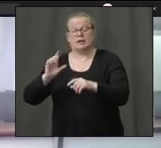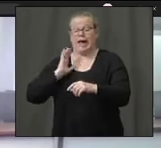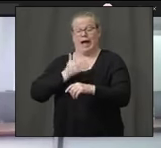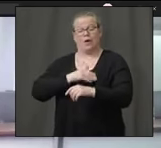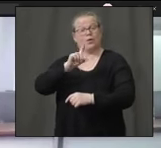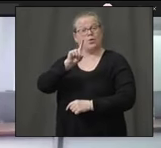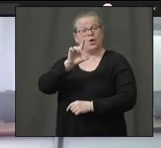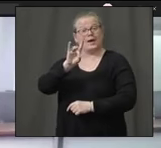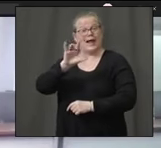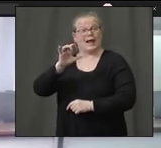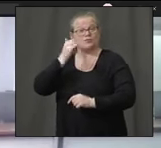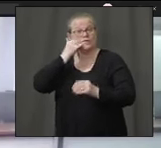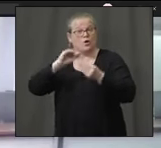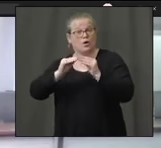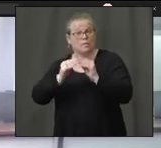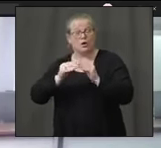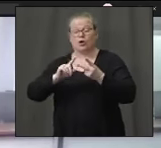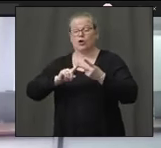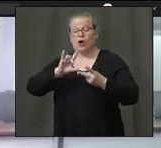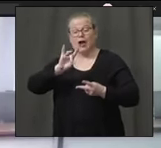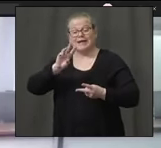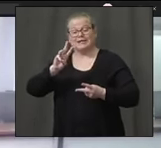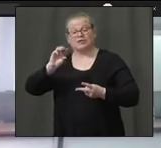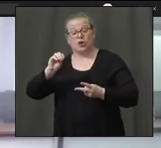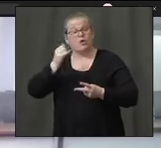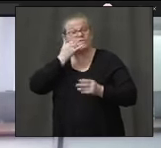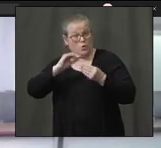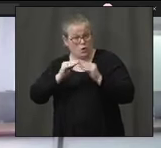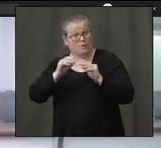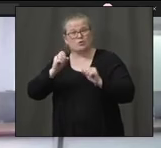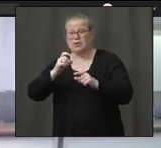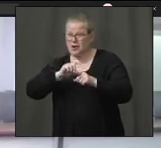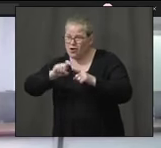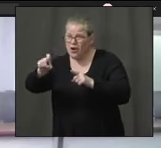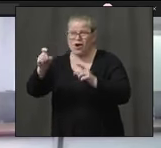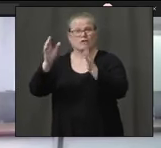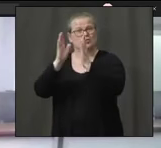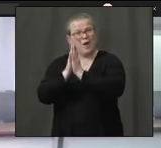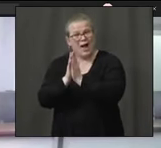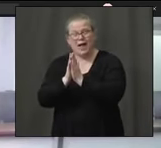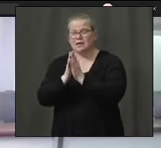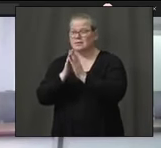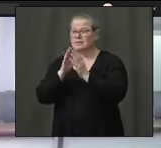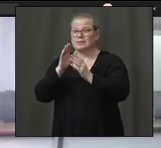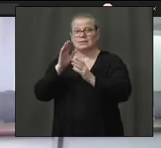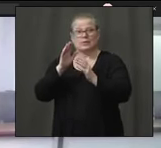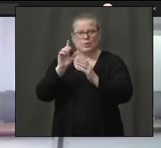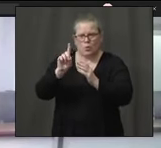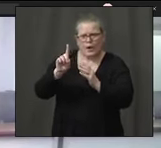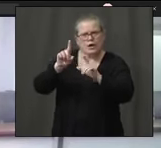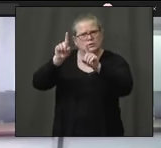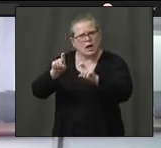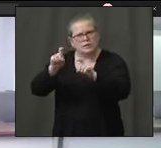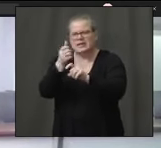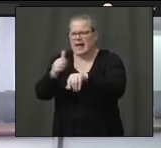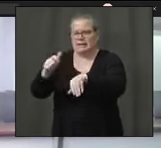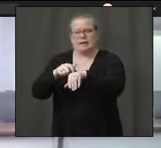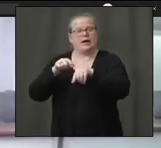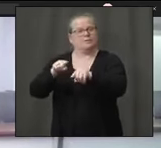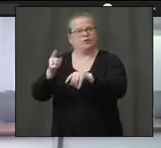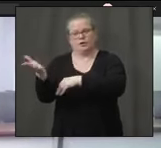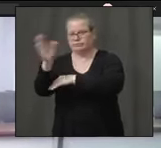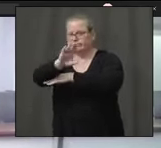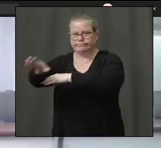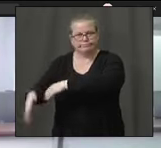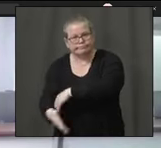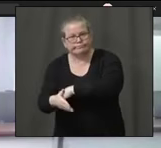number or 860 number to access that clinical command center any time of day. And even if they don't need testing, but they